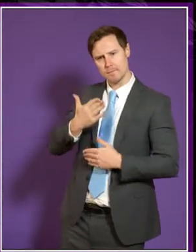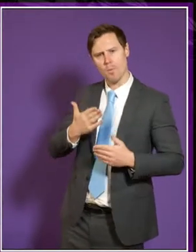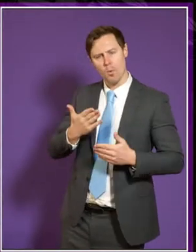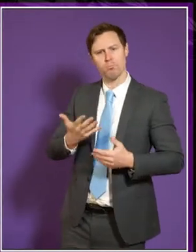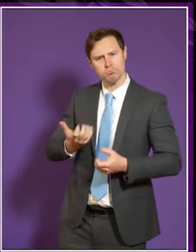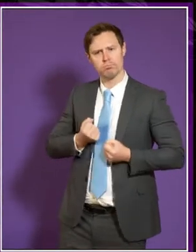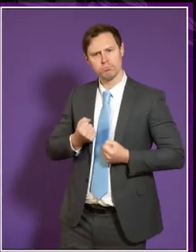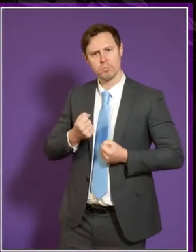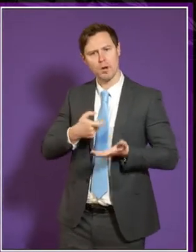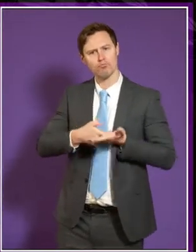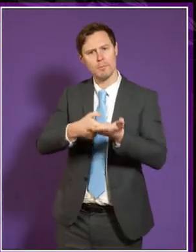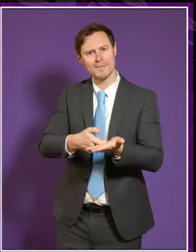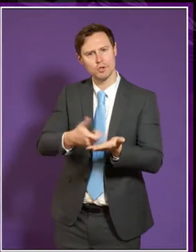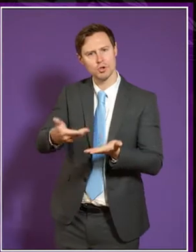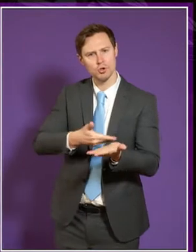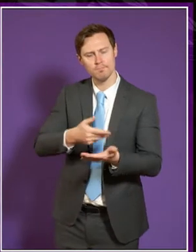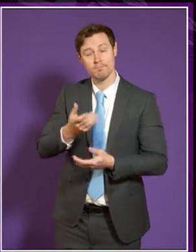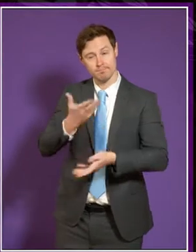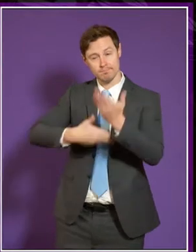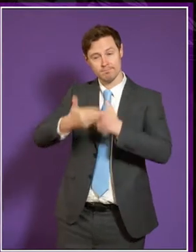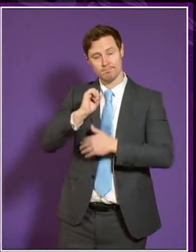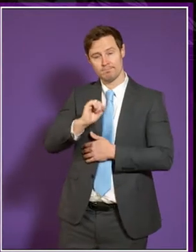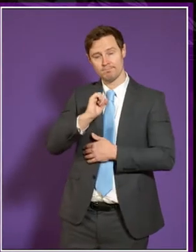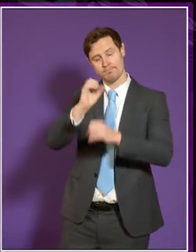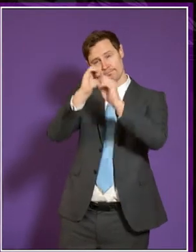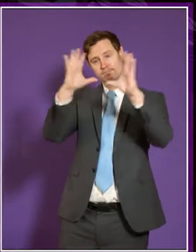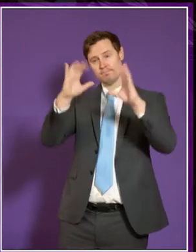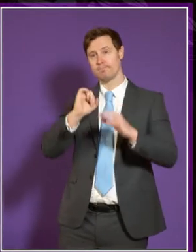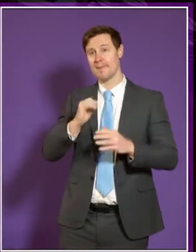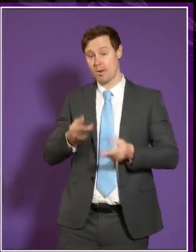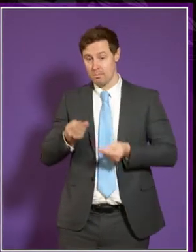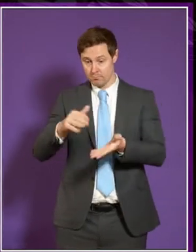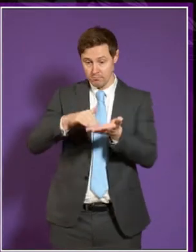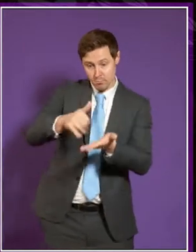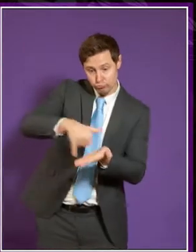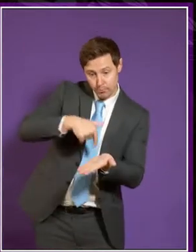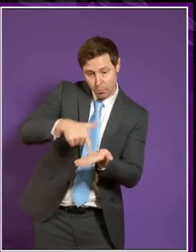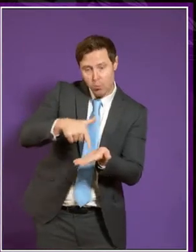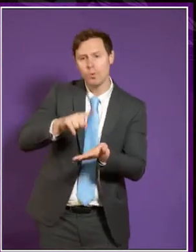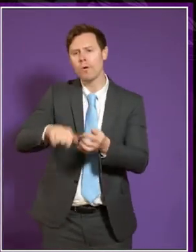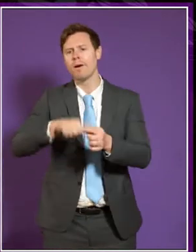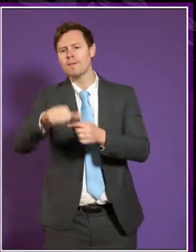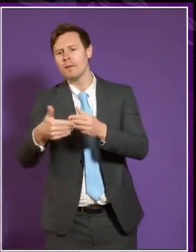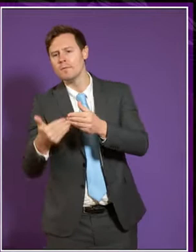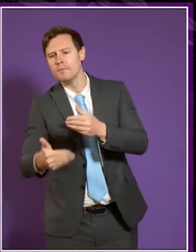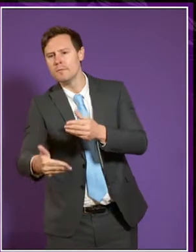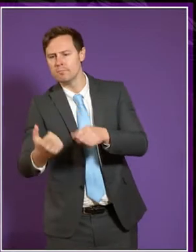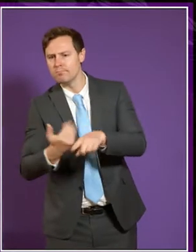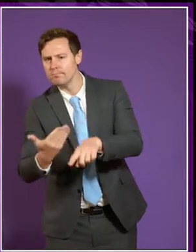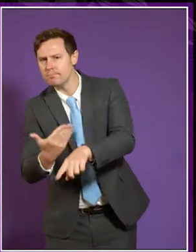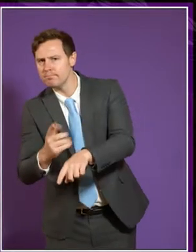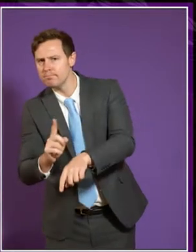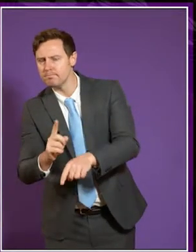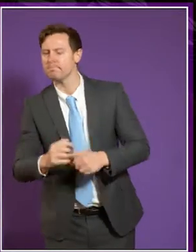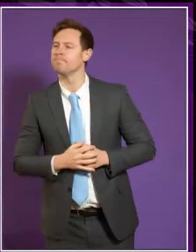recommendations. Can you perhaps give us a flavour of how you intend to take that work forward following this session and indeed the wider